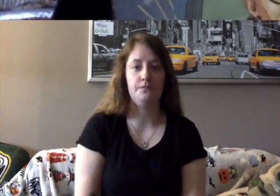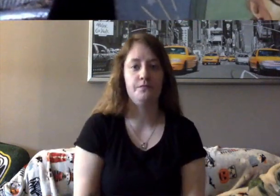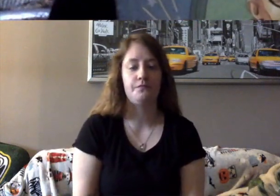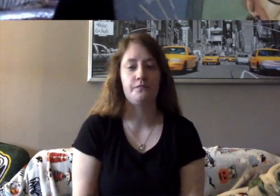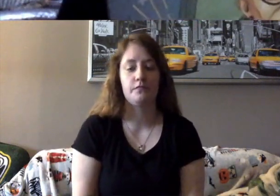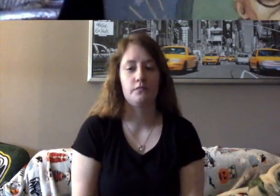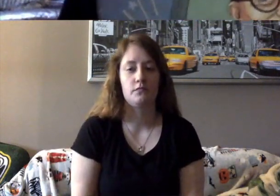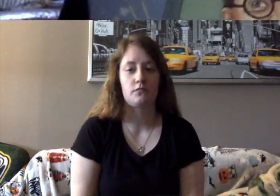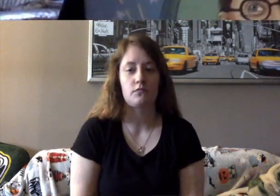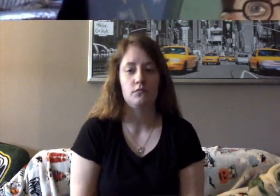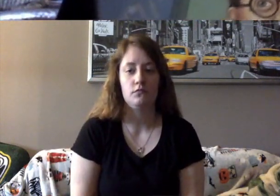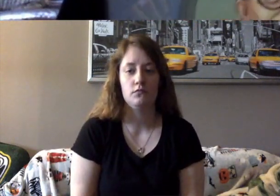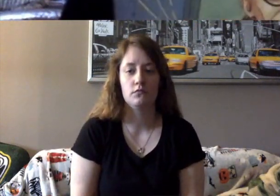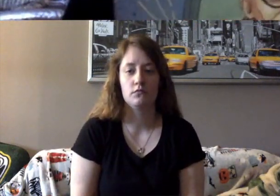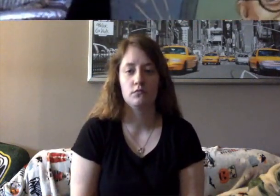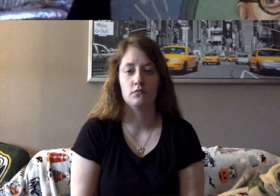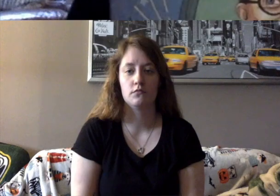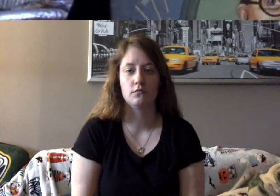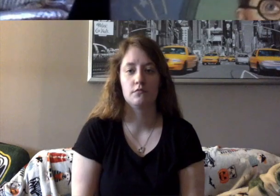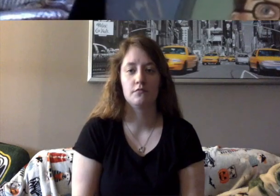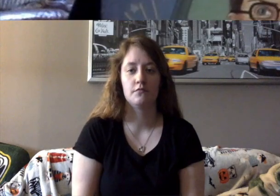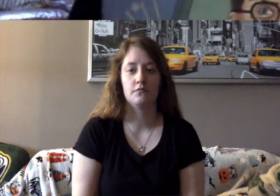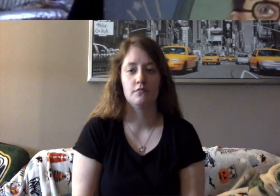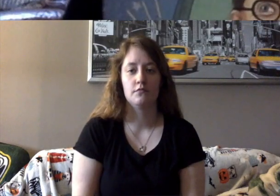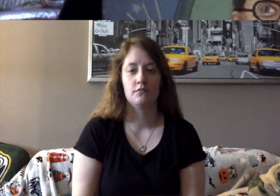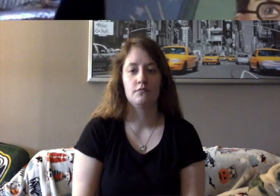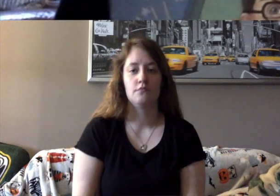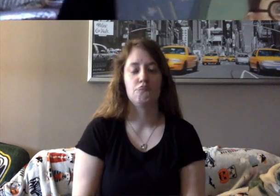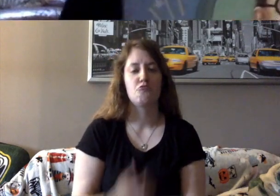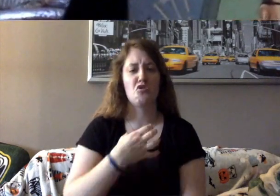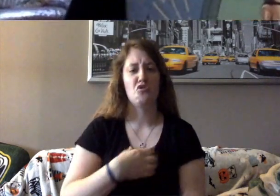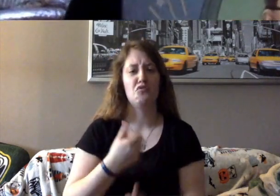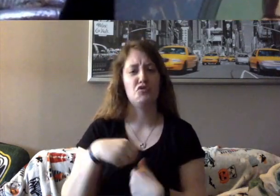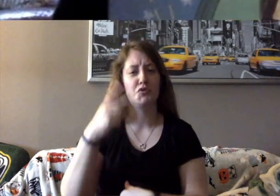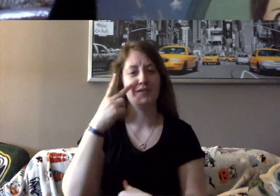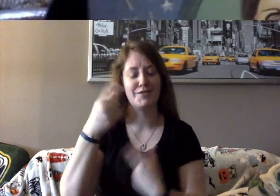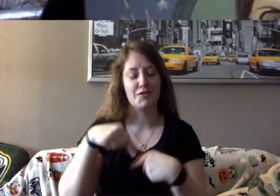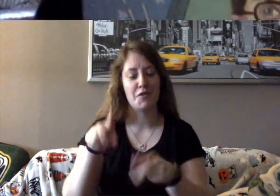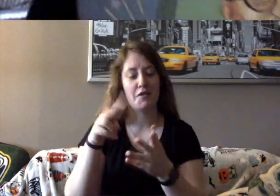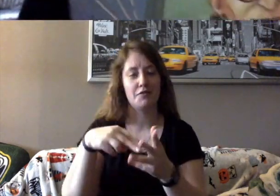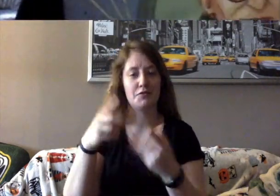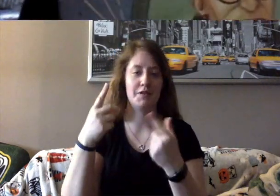her down. I wish I could stand her up so you could see her.